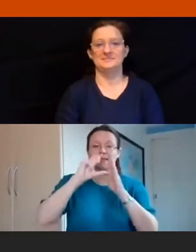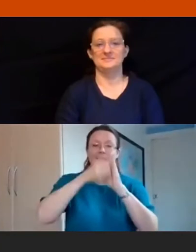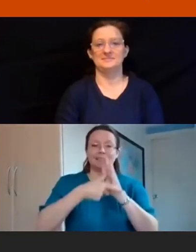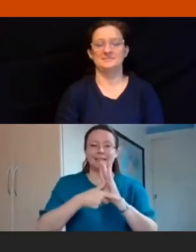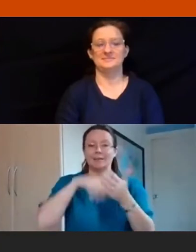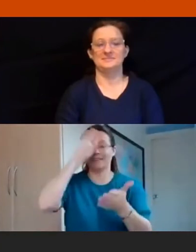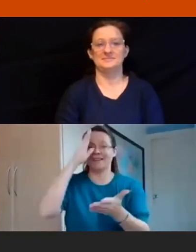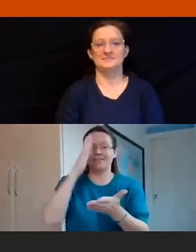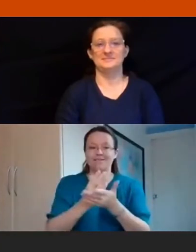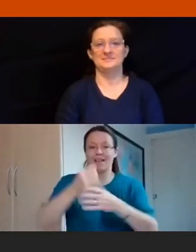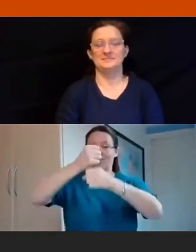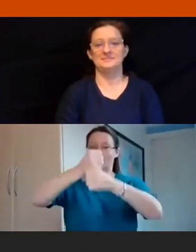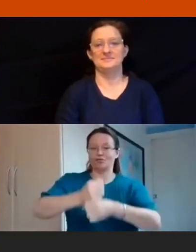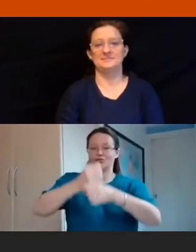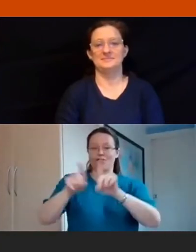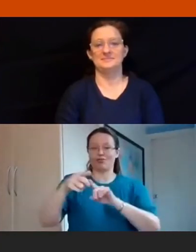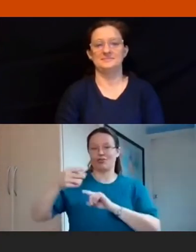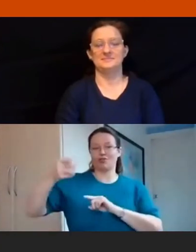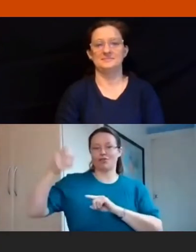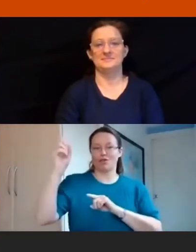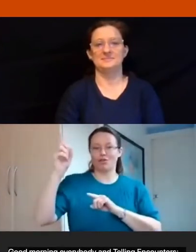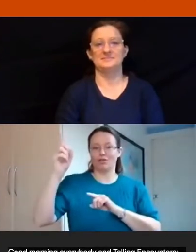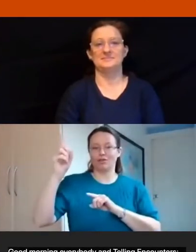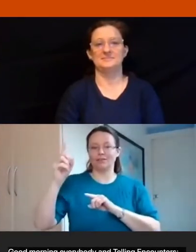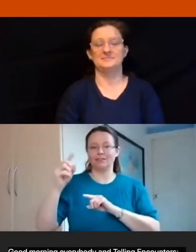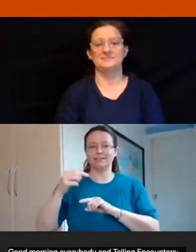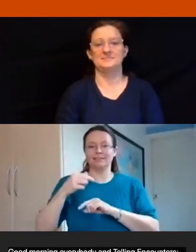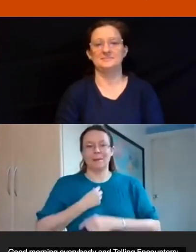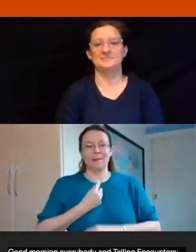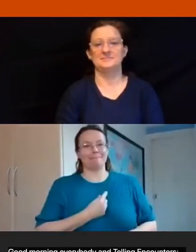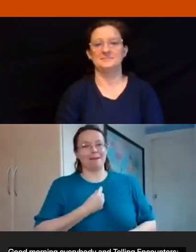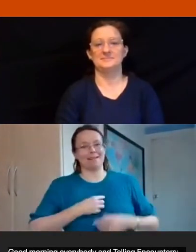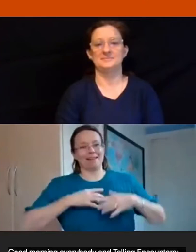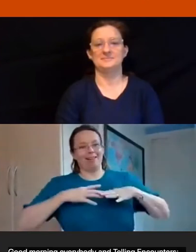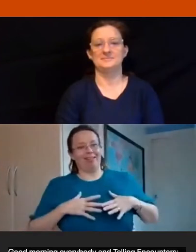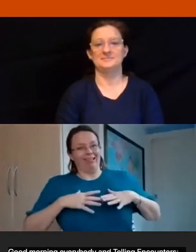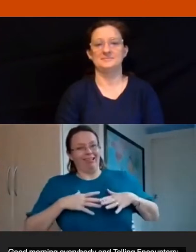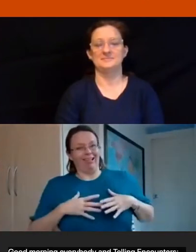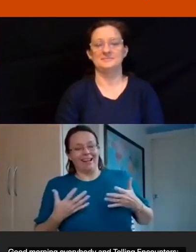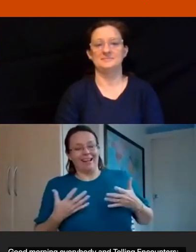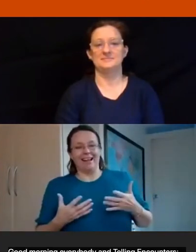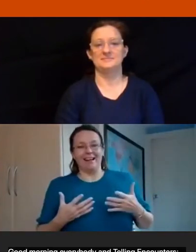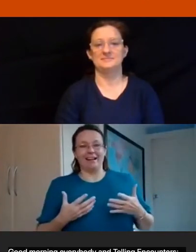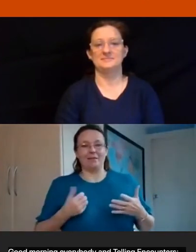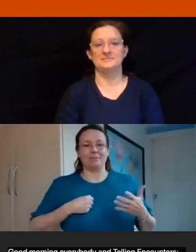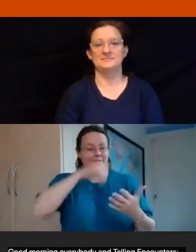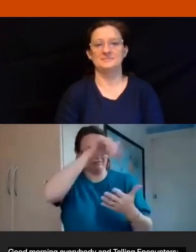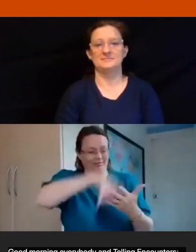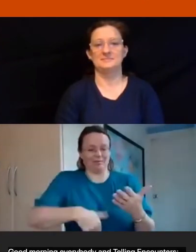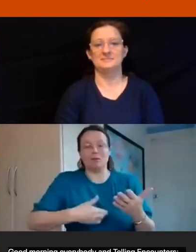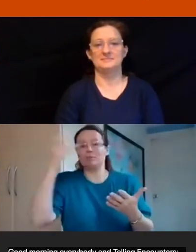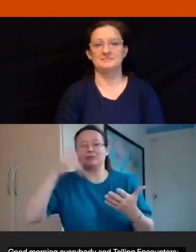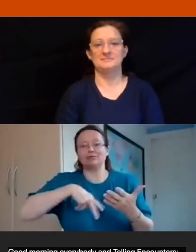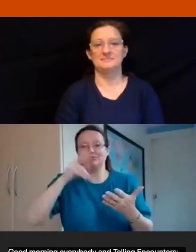and God as you can probably see I'm a bit tired this morning and for once I've come without a script I